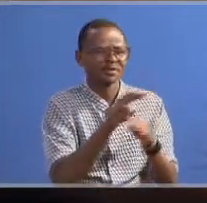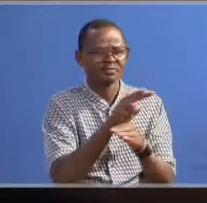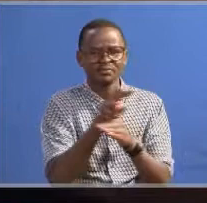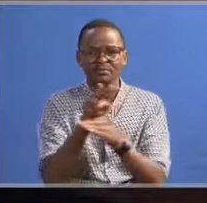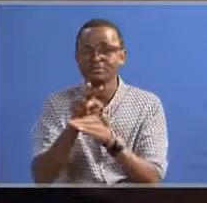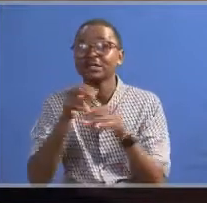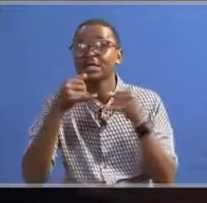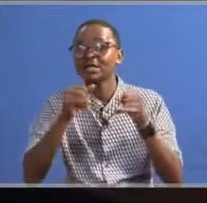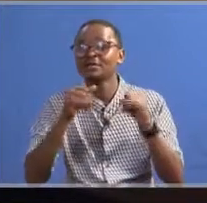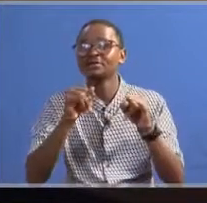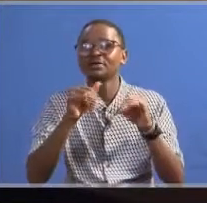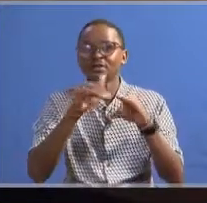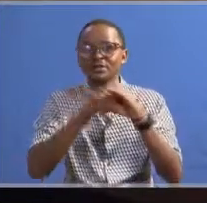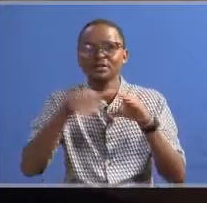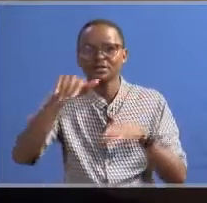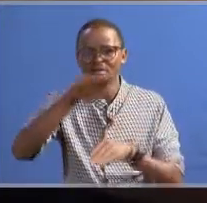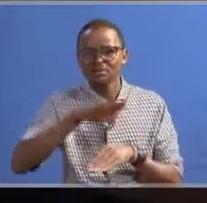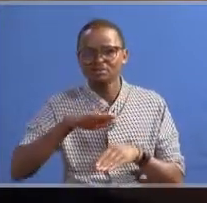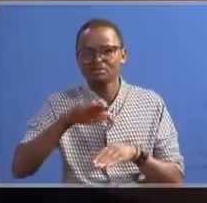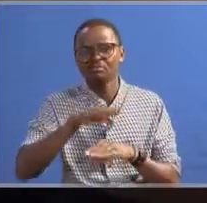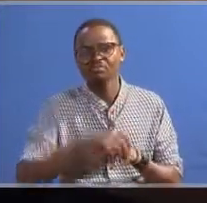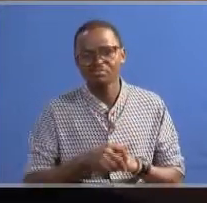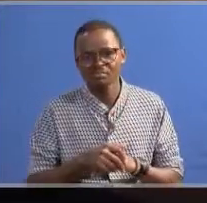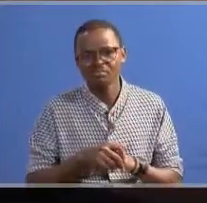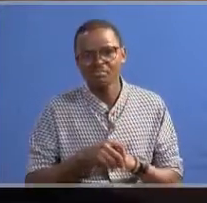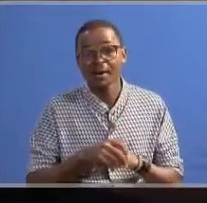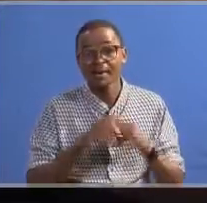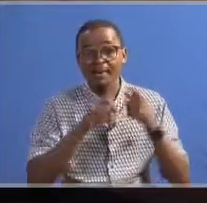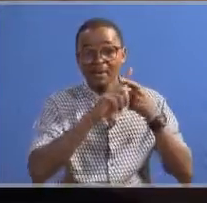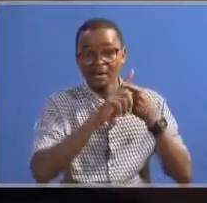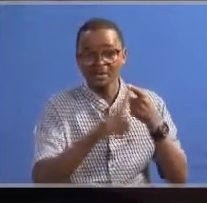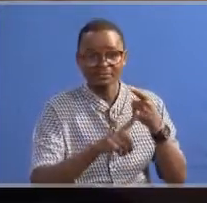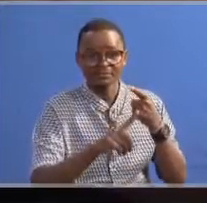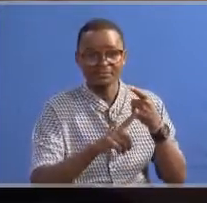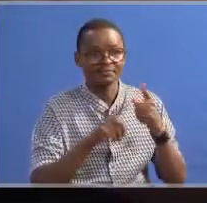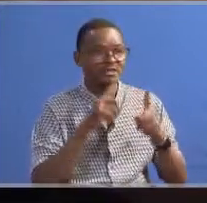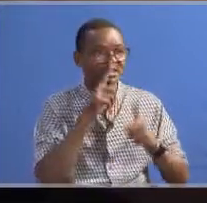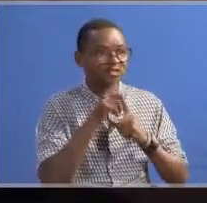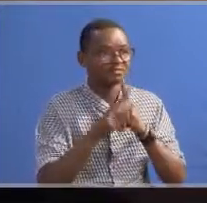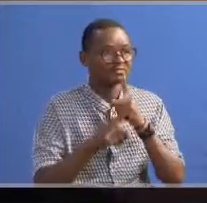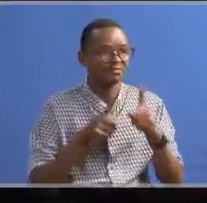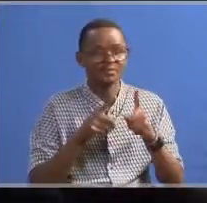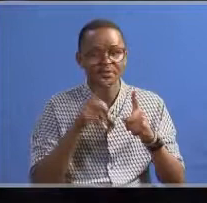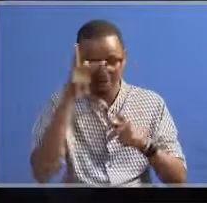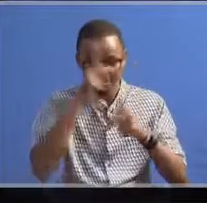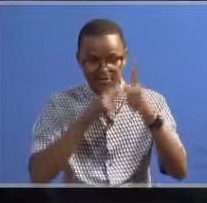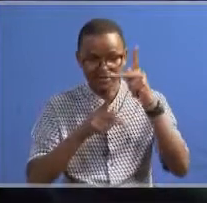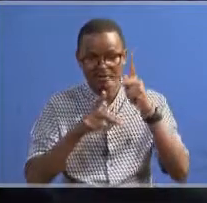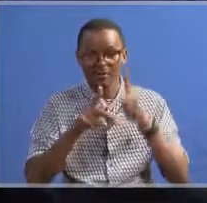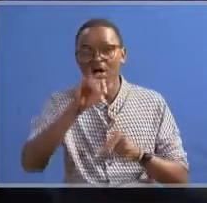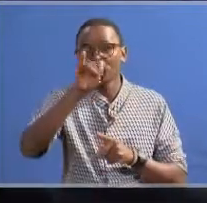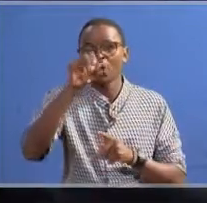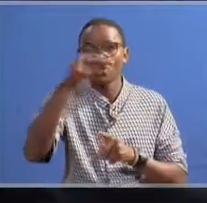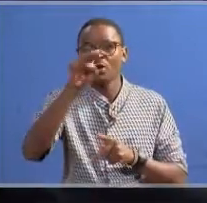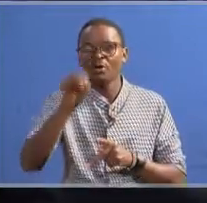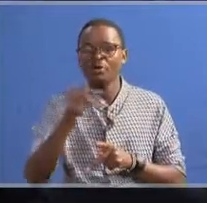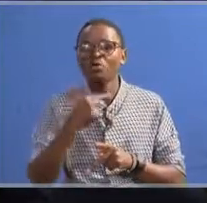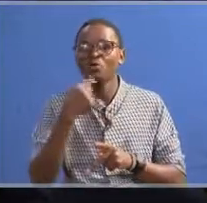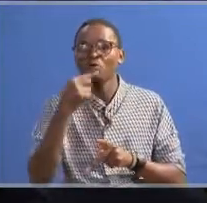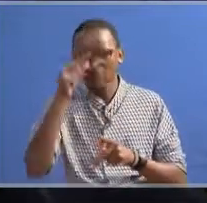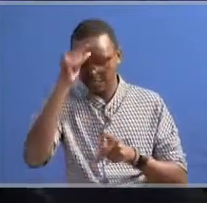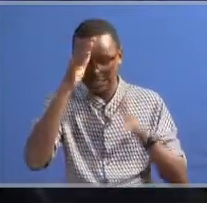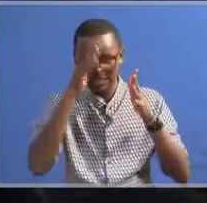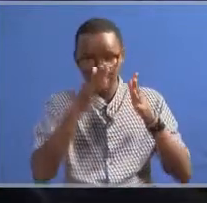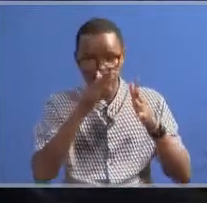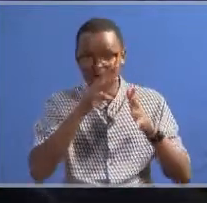its implementation in the region. However, speaking, Professor John Lonyangapua, who is the